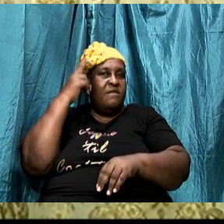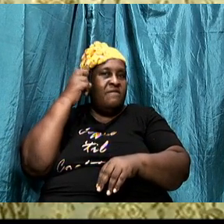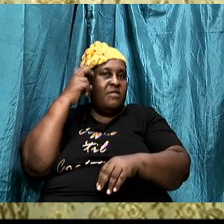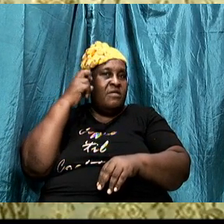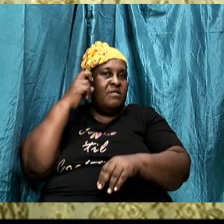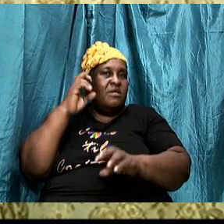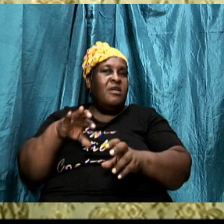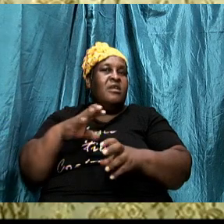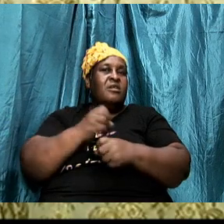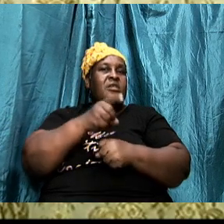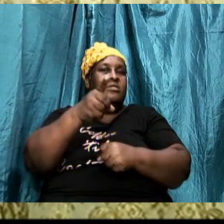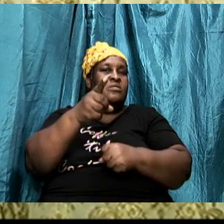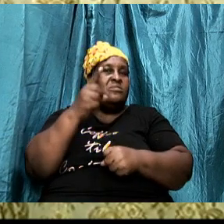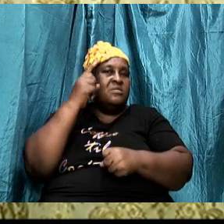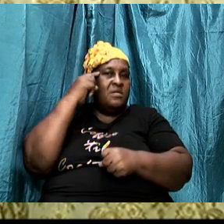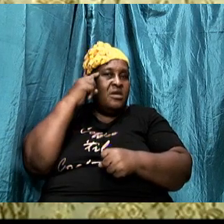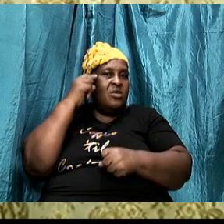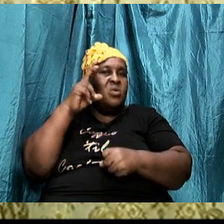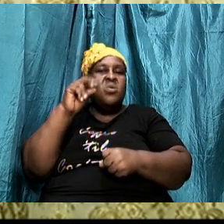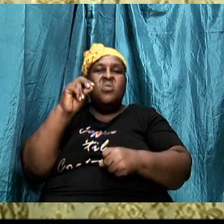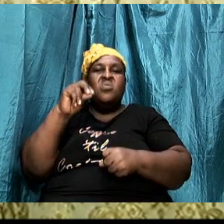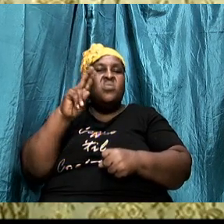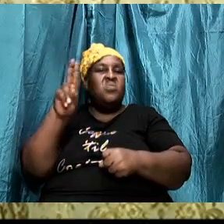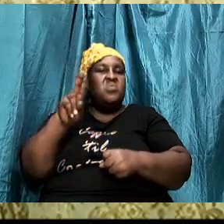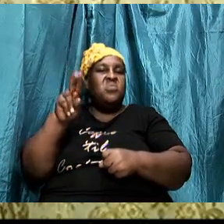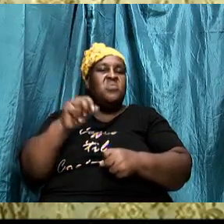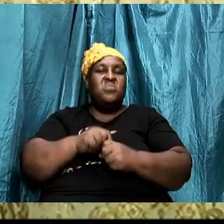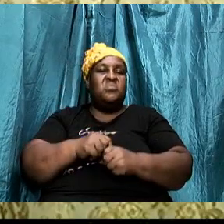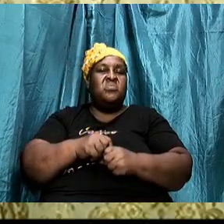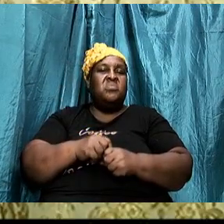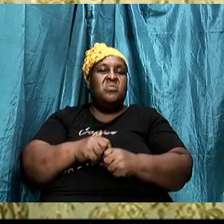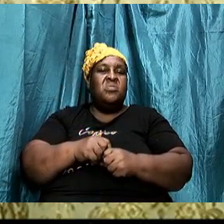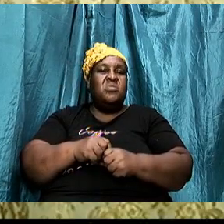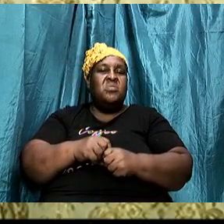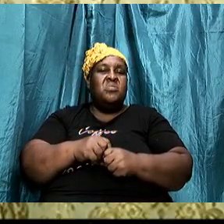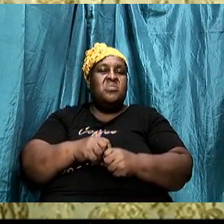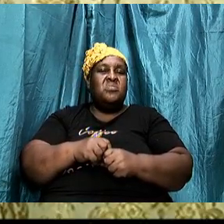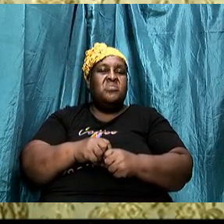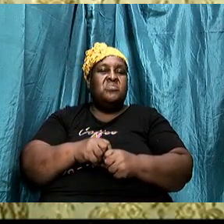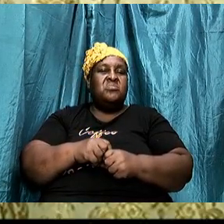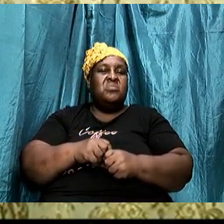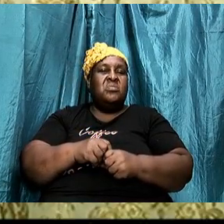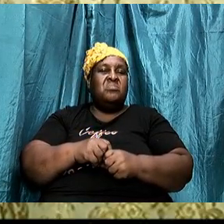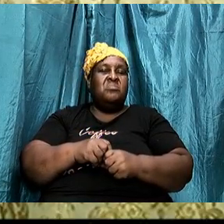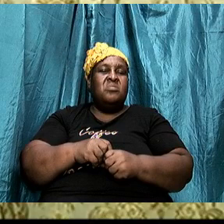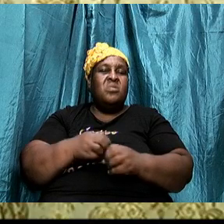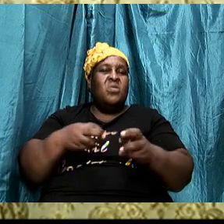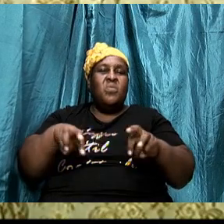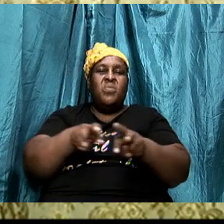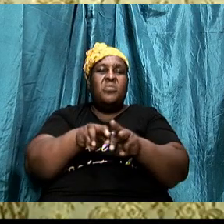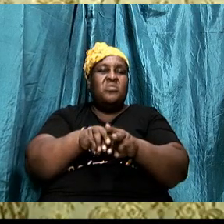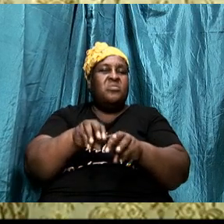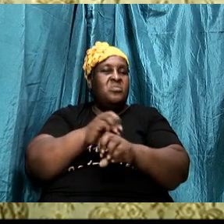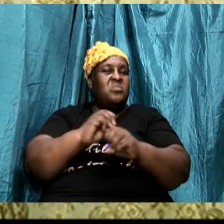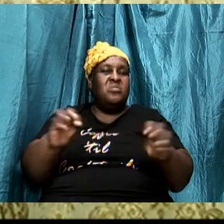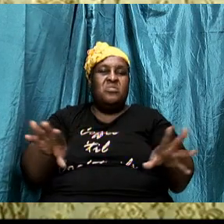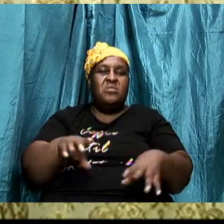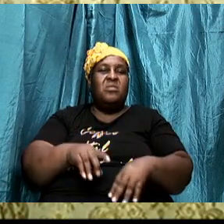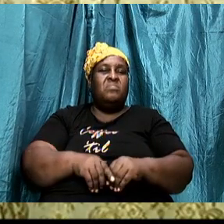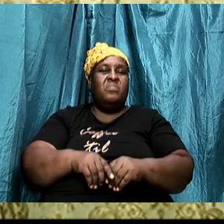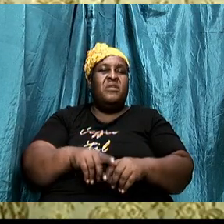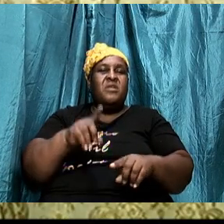to think that you are of no use you serve no purpose then he would have already defeated you